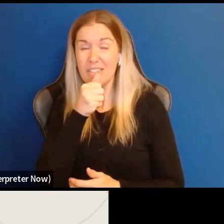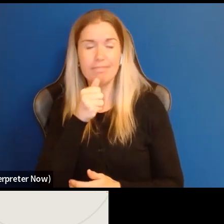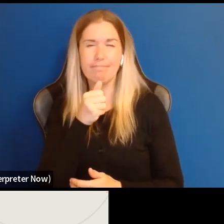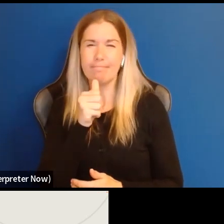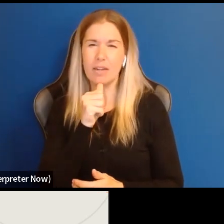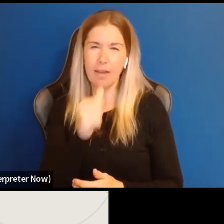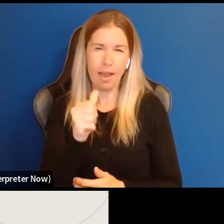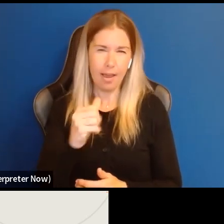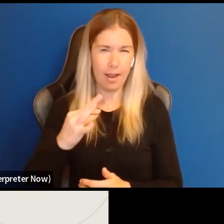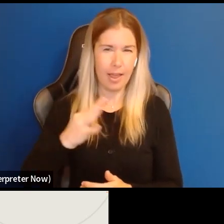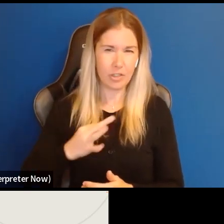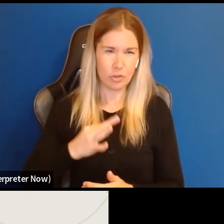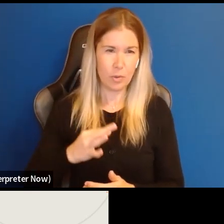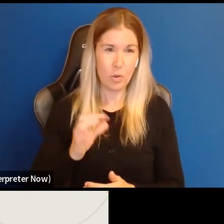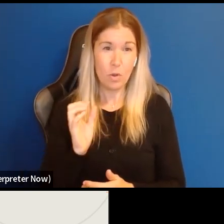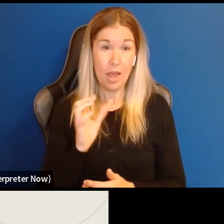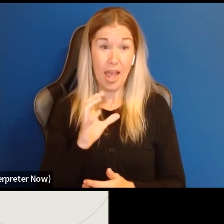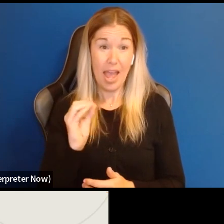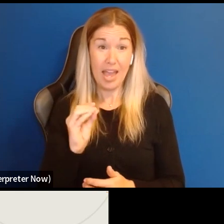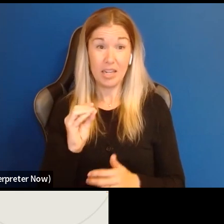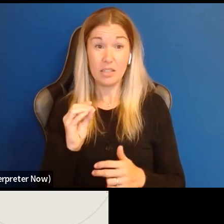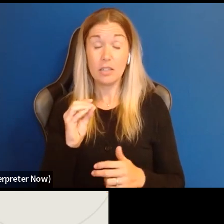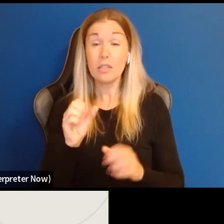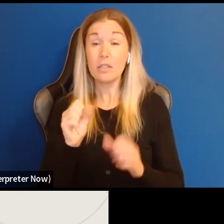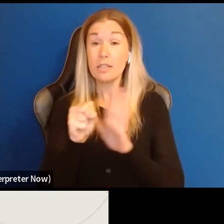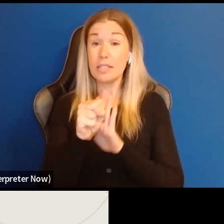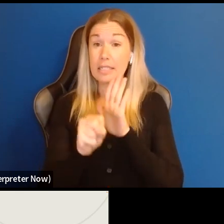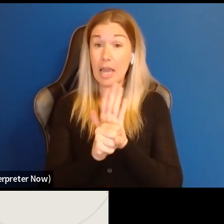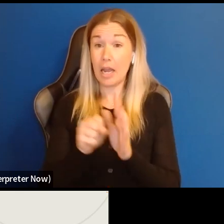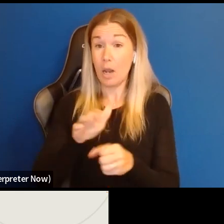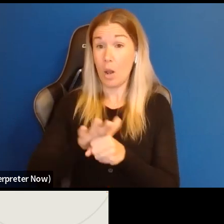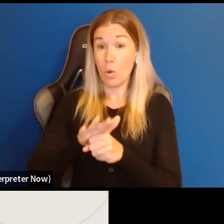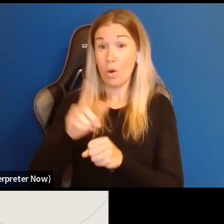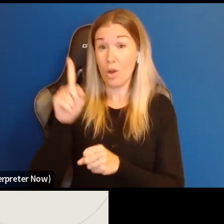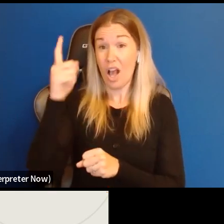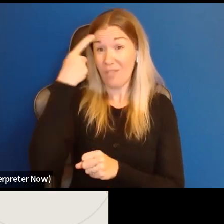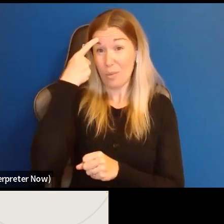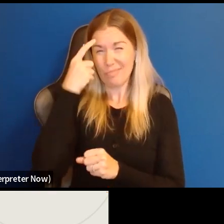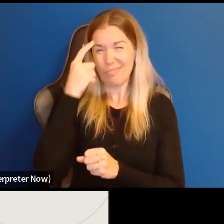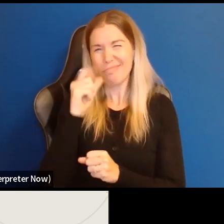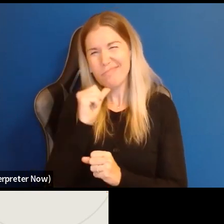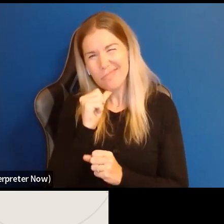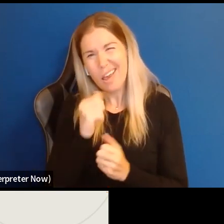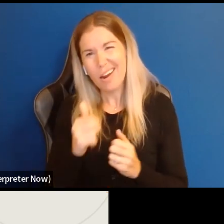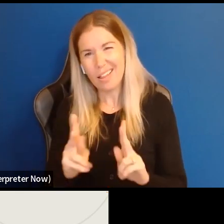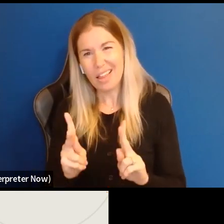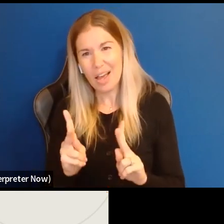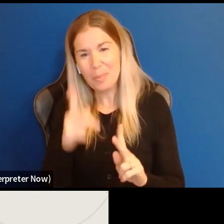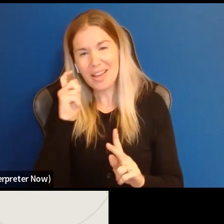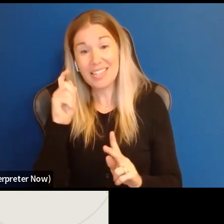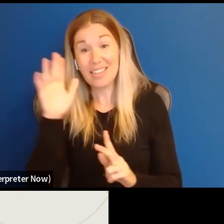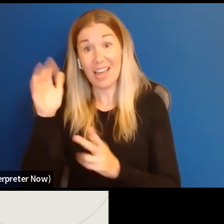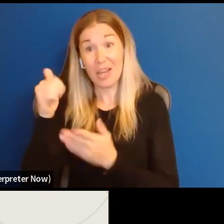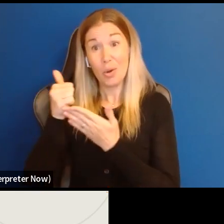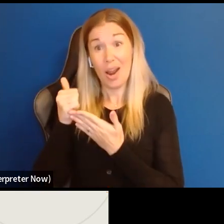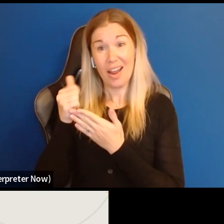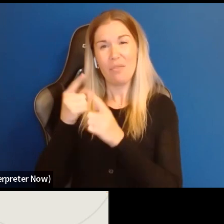units of state or local government, given that this is a grant from the federal government.